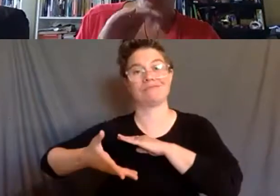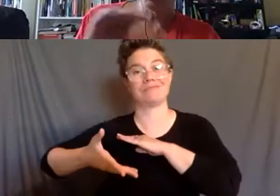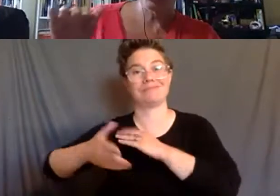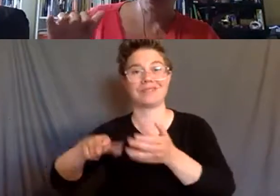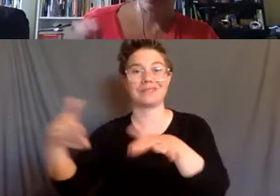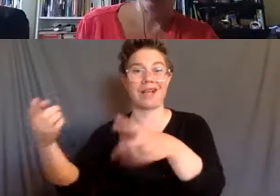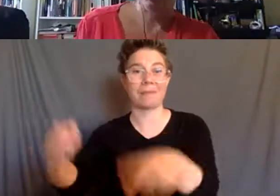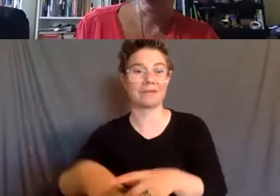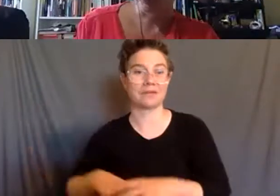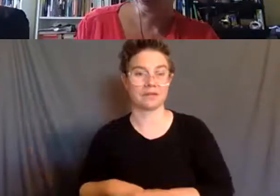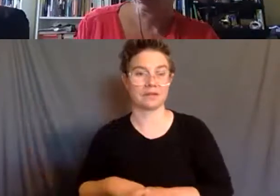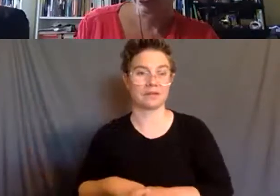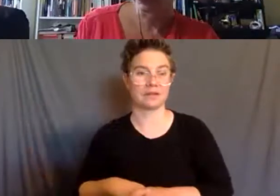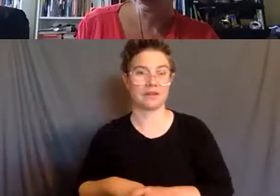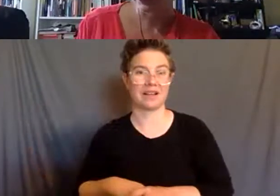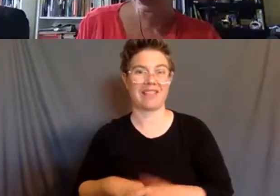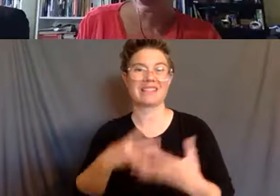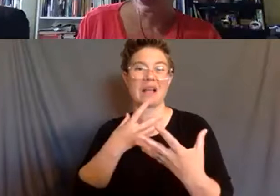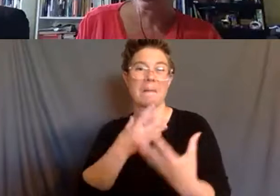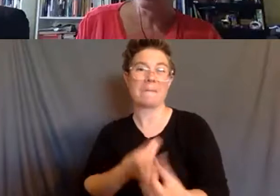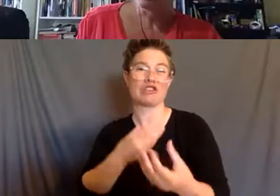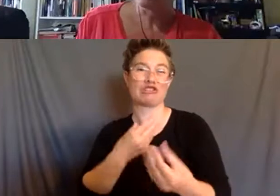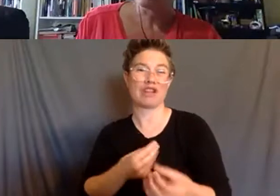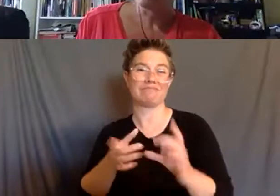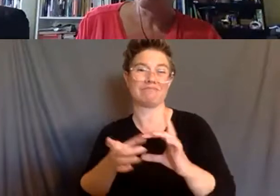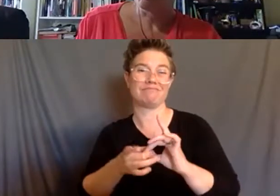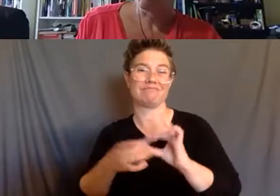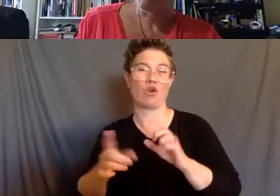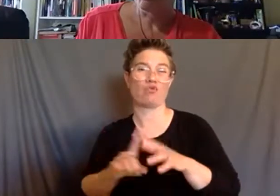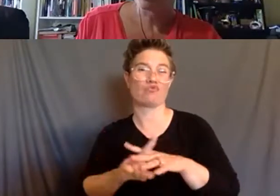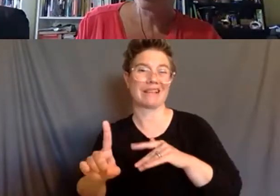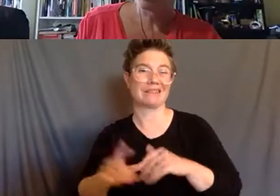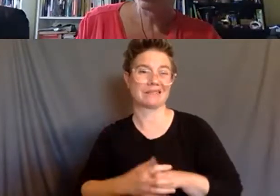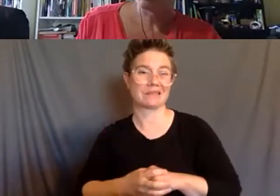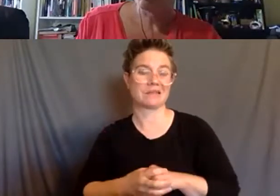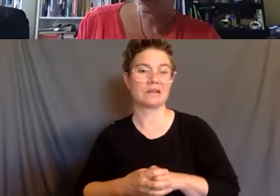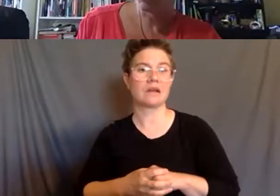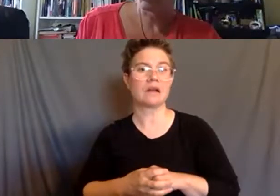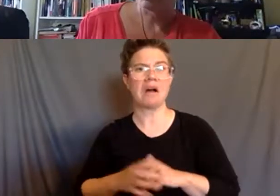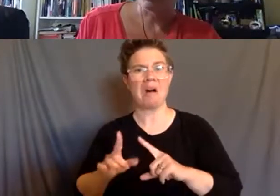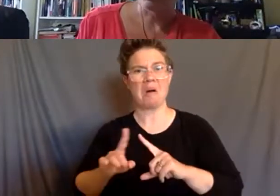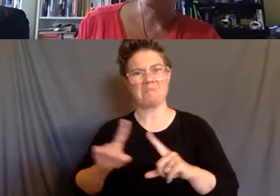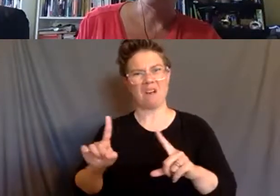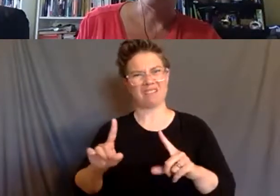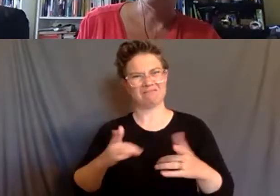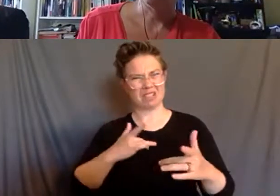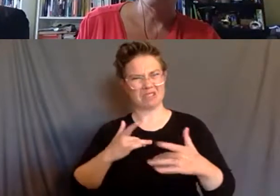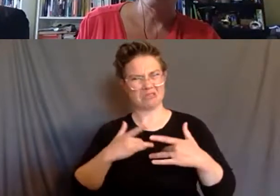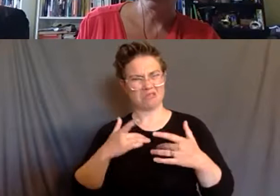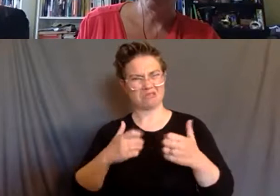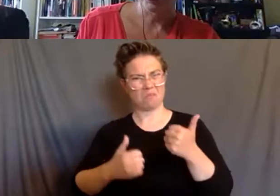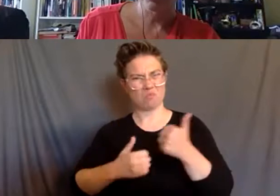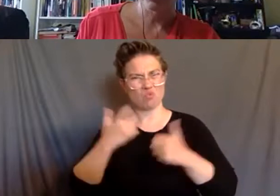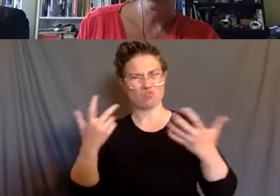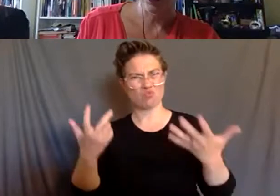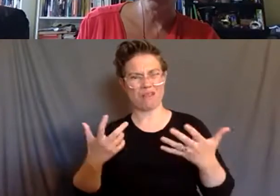So that's about, you know, compassionate release. But I think what bothers me the most about these